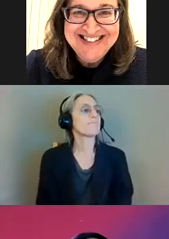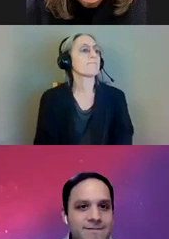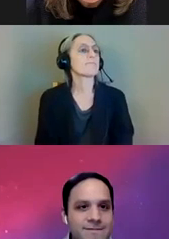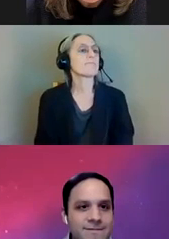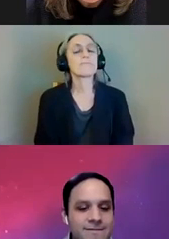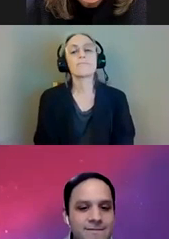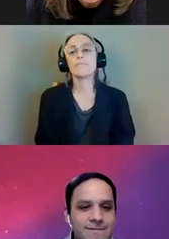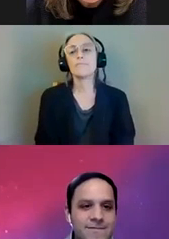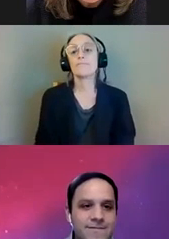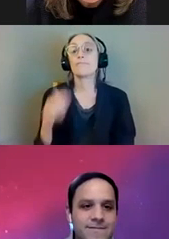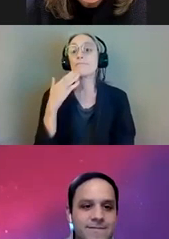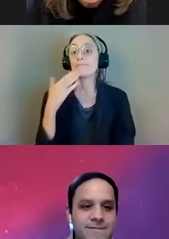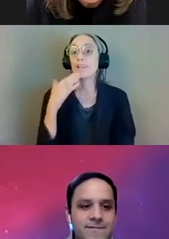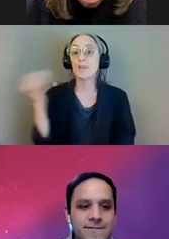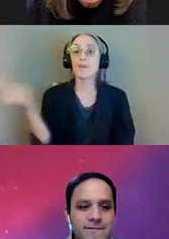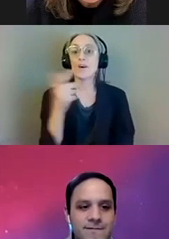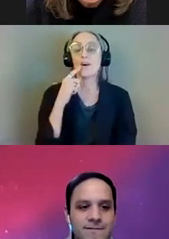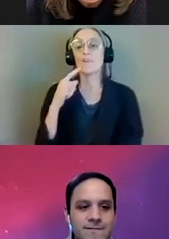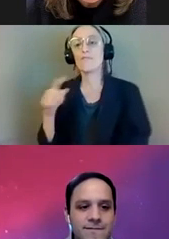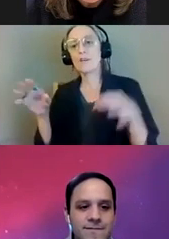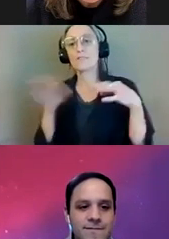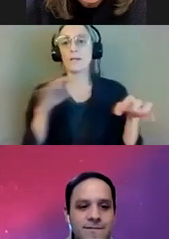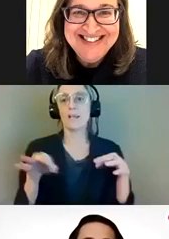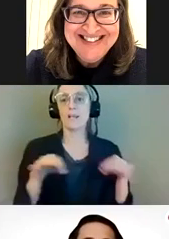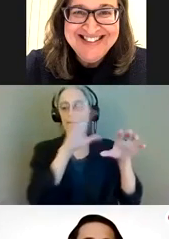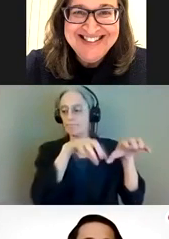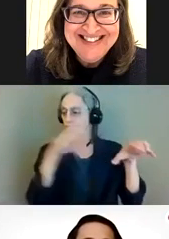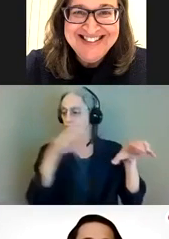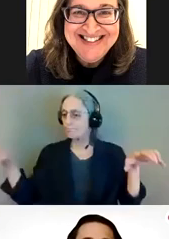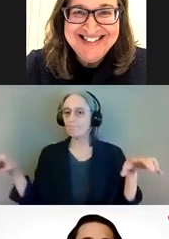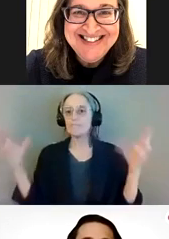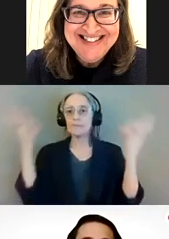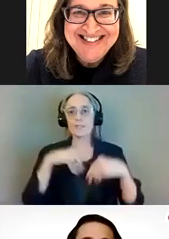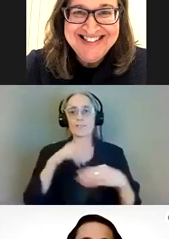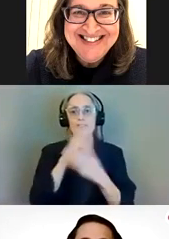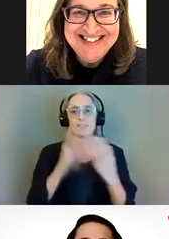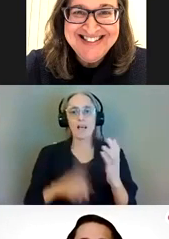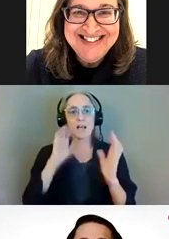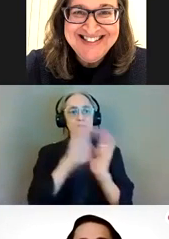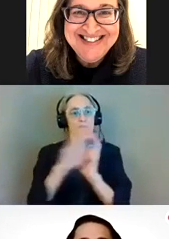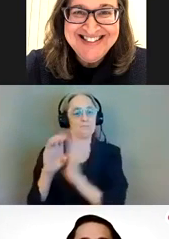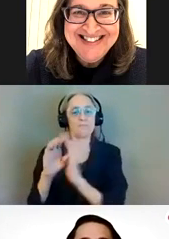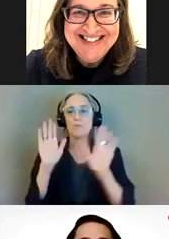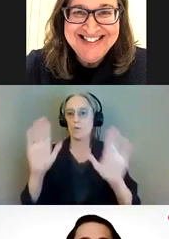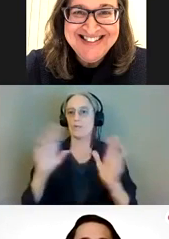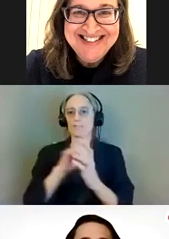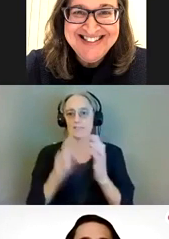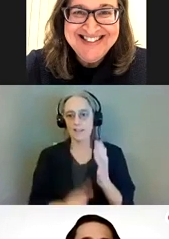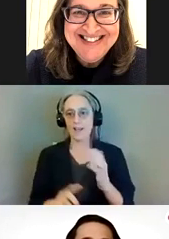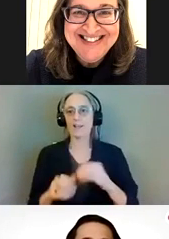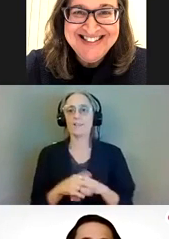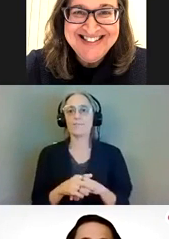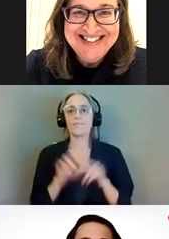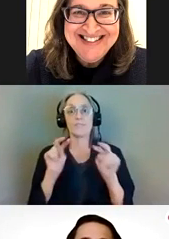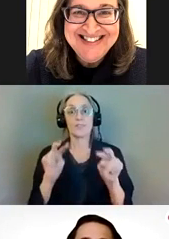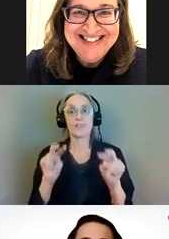All right. Thank you all for taking us through those amazing renderings. I think the designs are wonderful and I can't